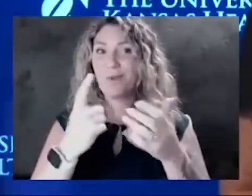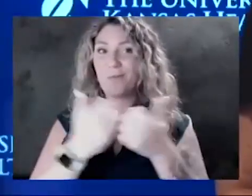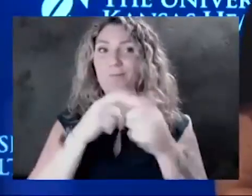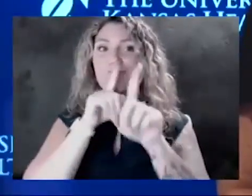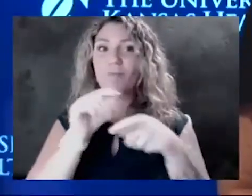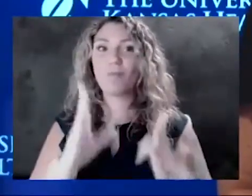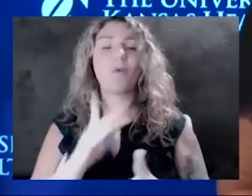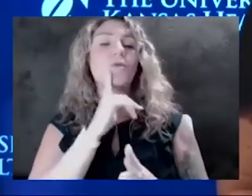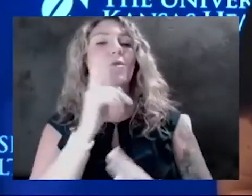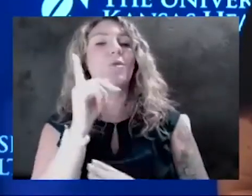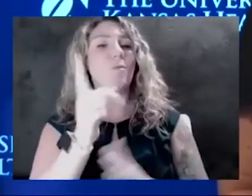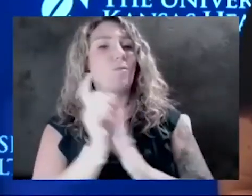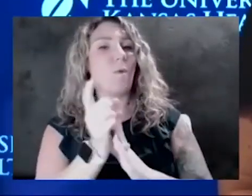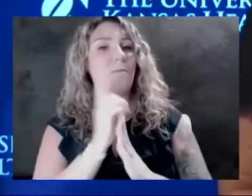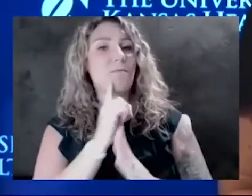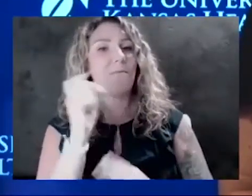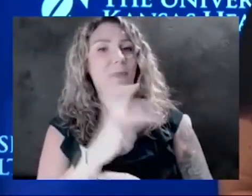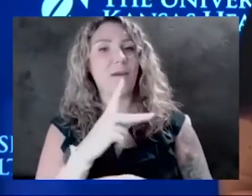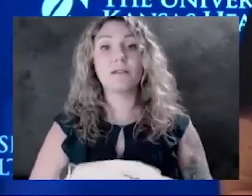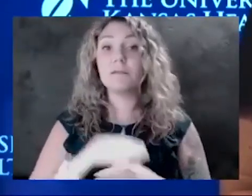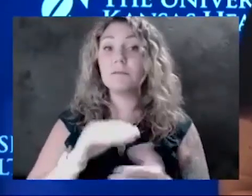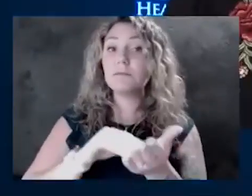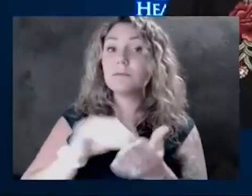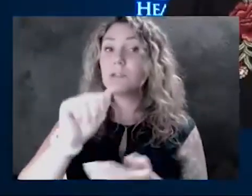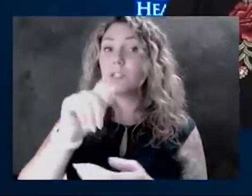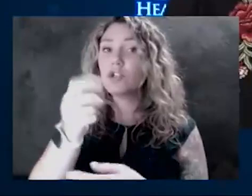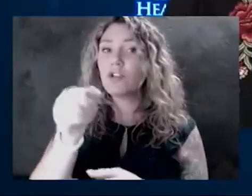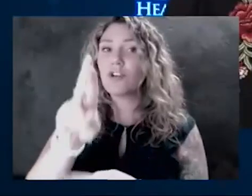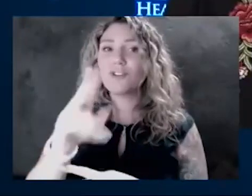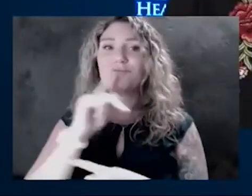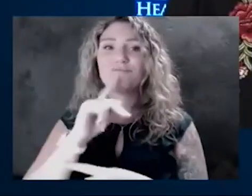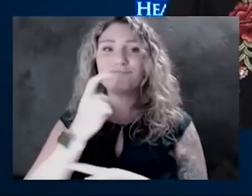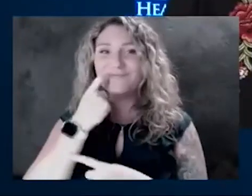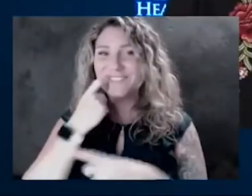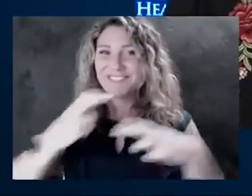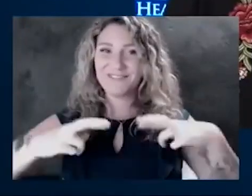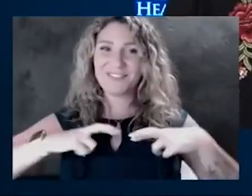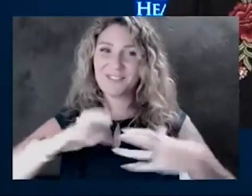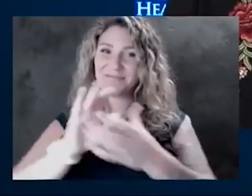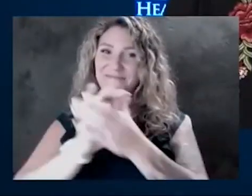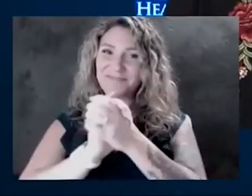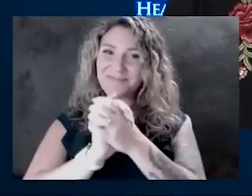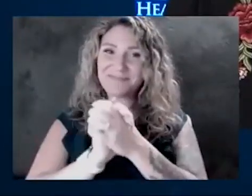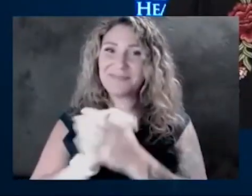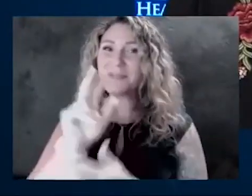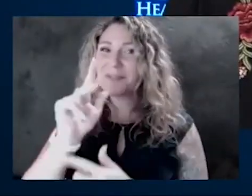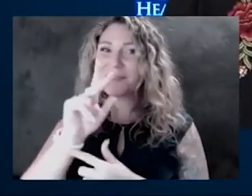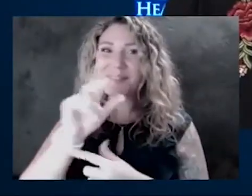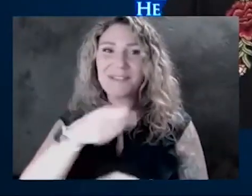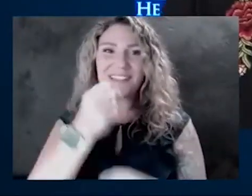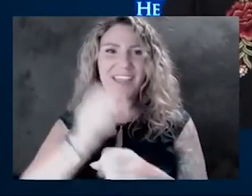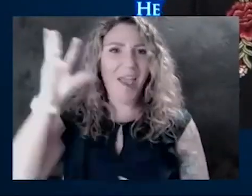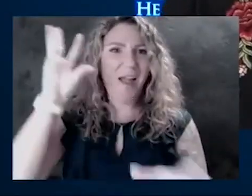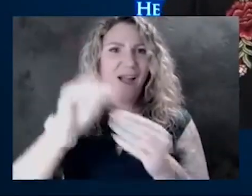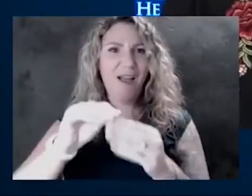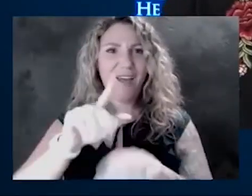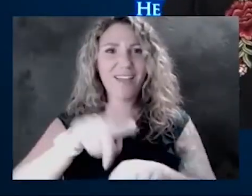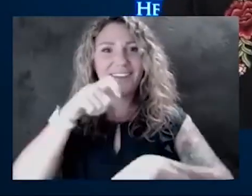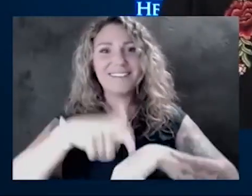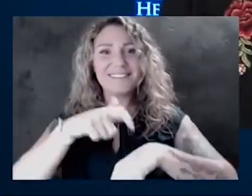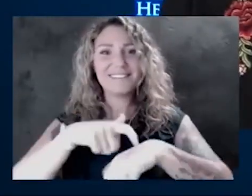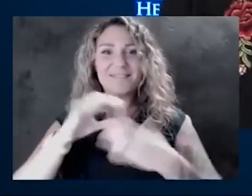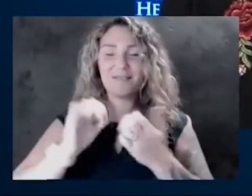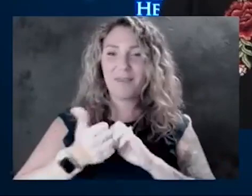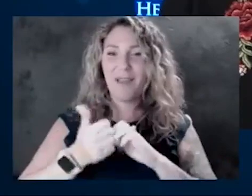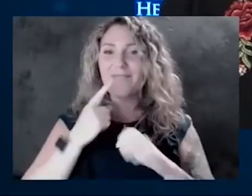Archer, you recently retired, so congratulations on that. 23 years. That's a long time. How has this transition been for you,